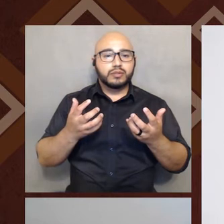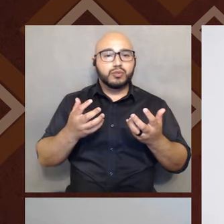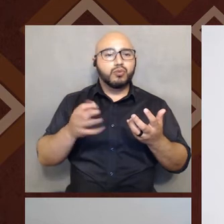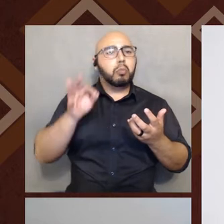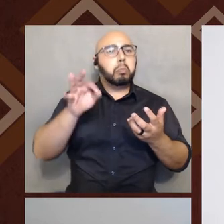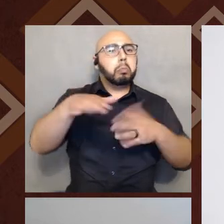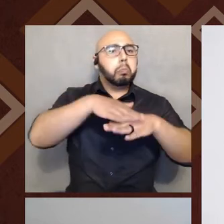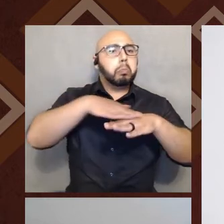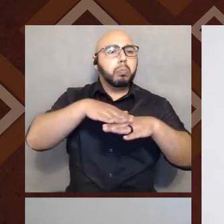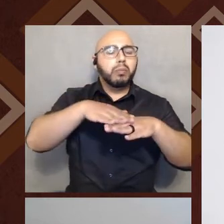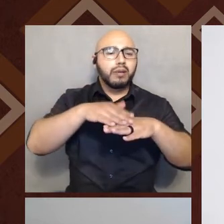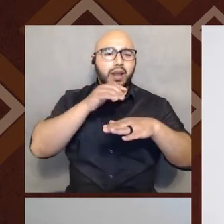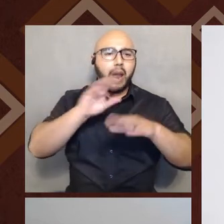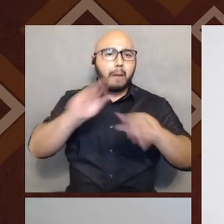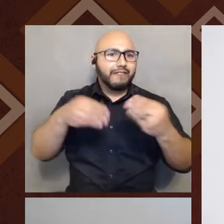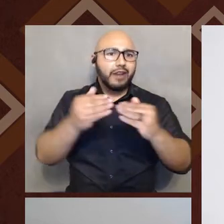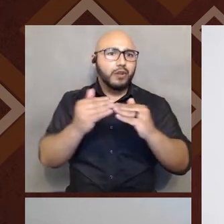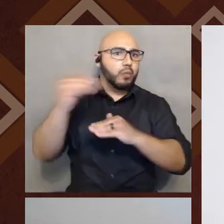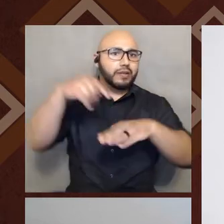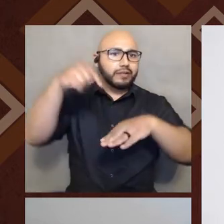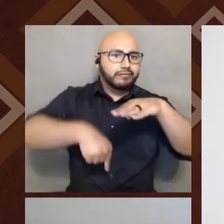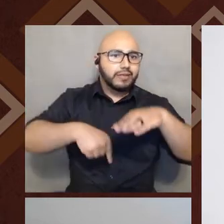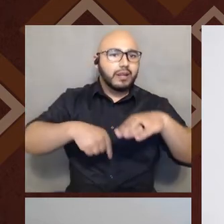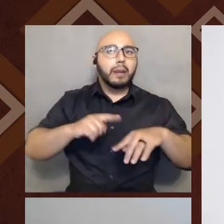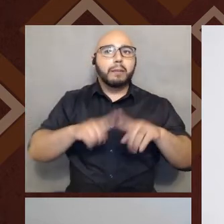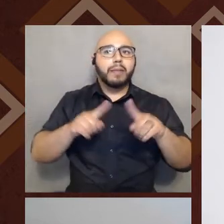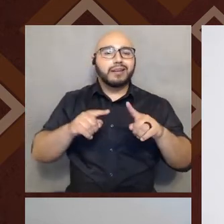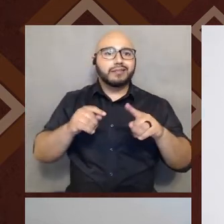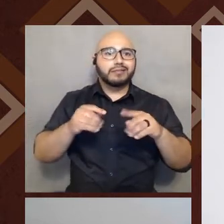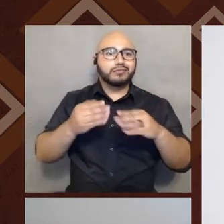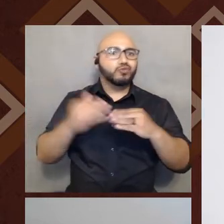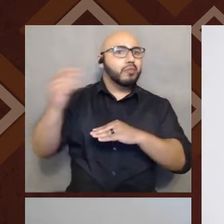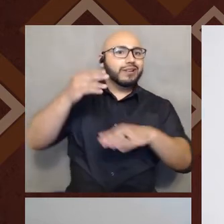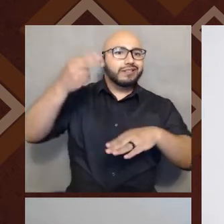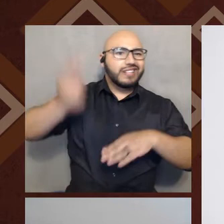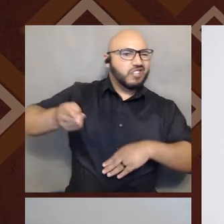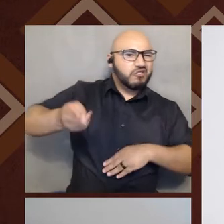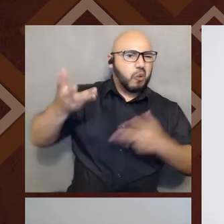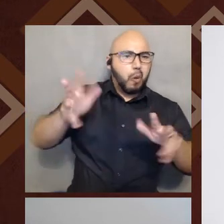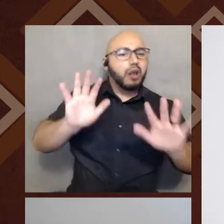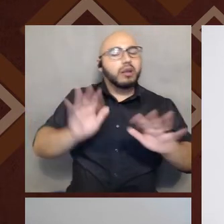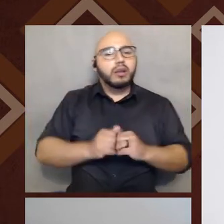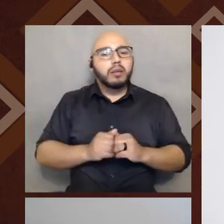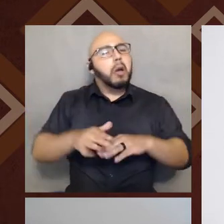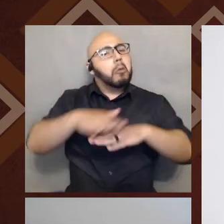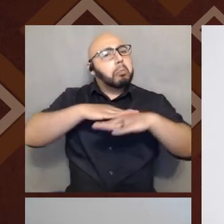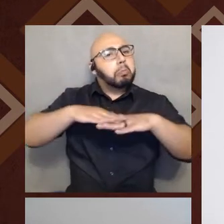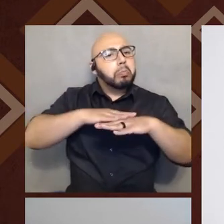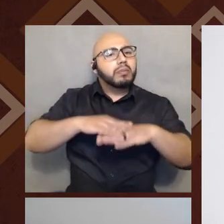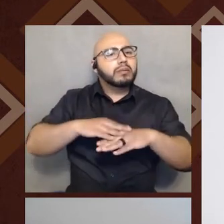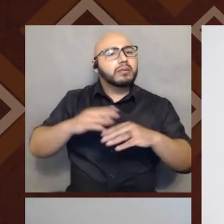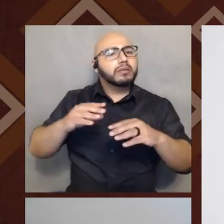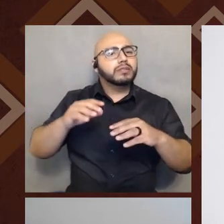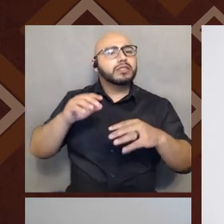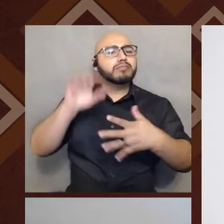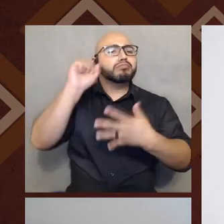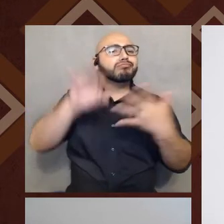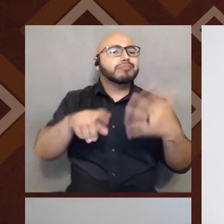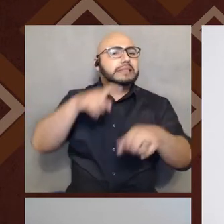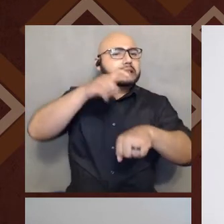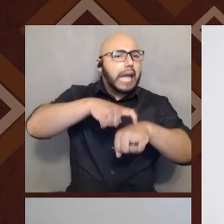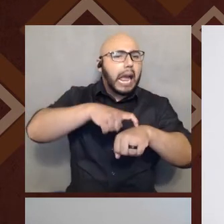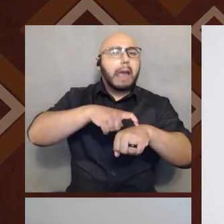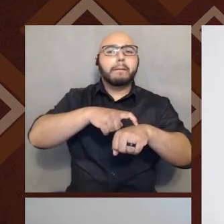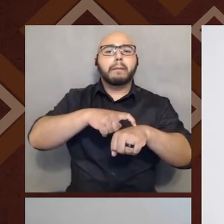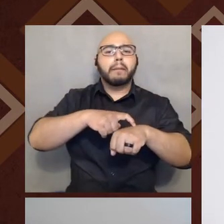much depth here, um, or too much history to try to give us a sense of just like the chronology evolution of some of these terms.